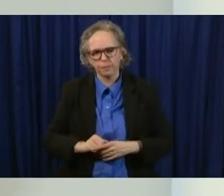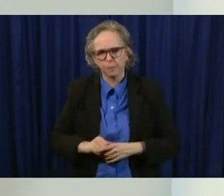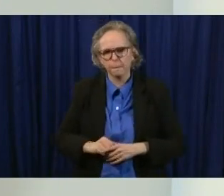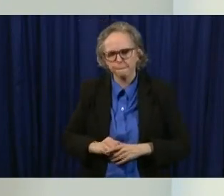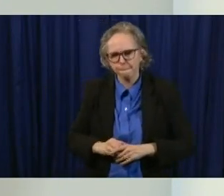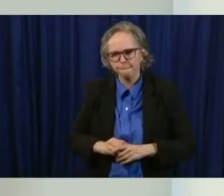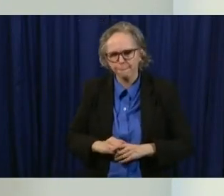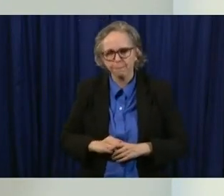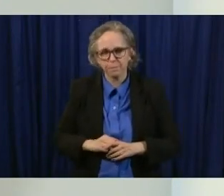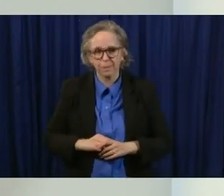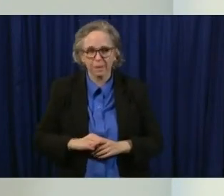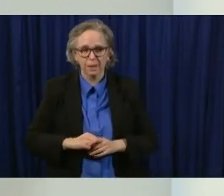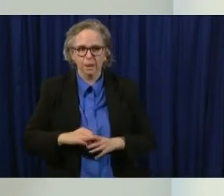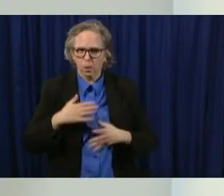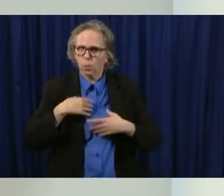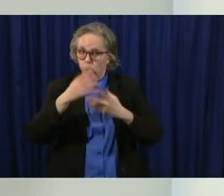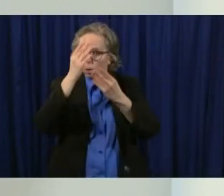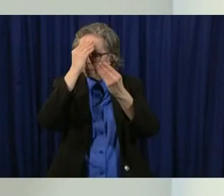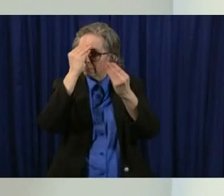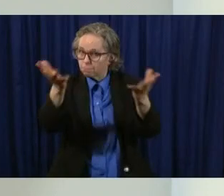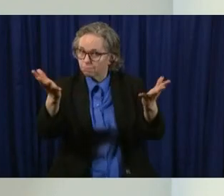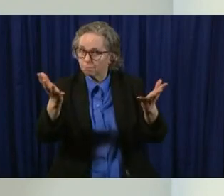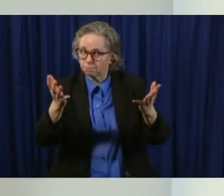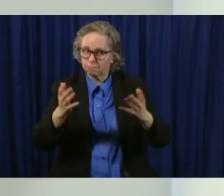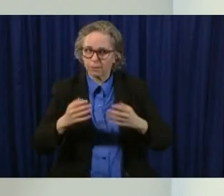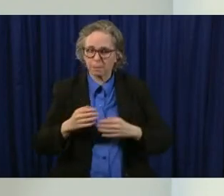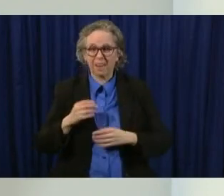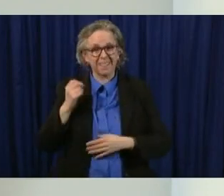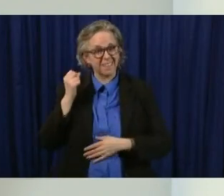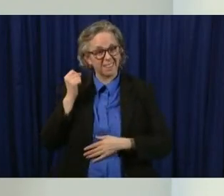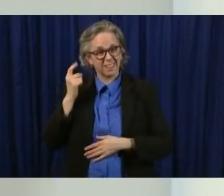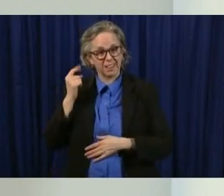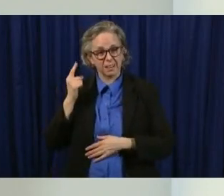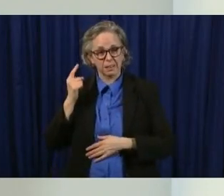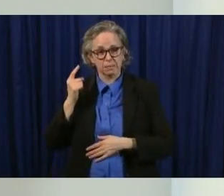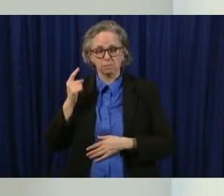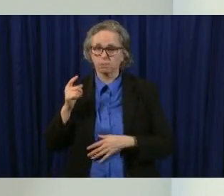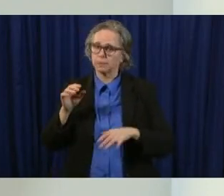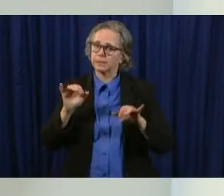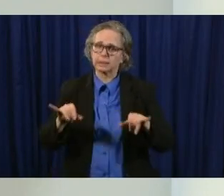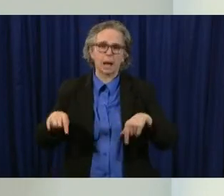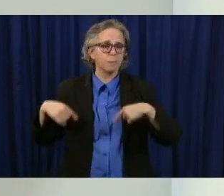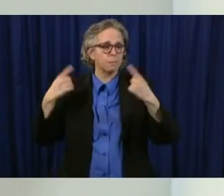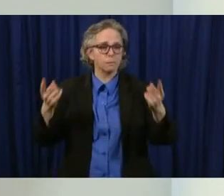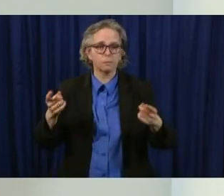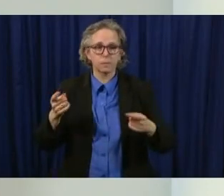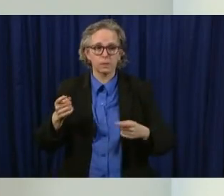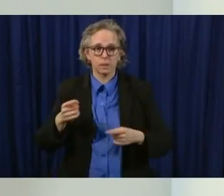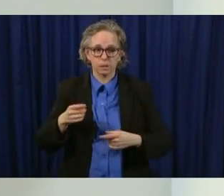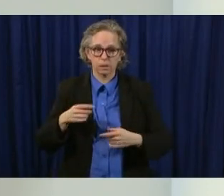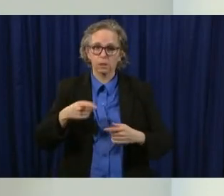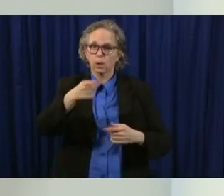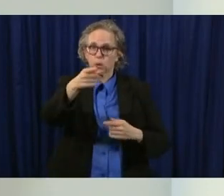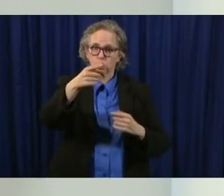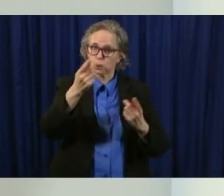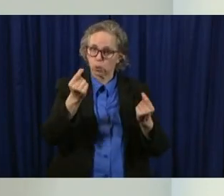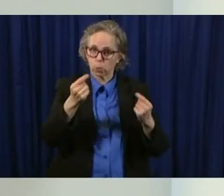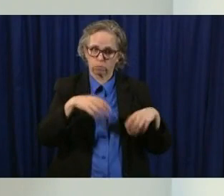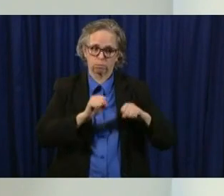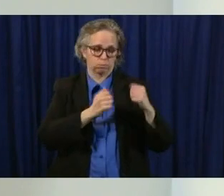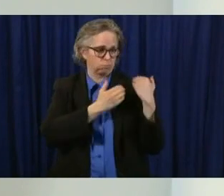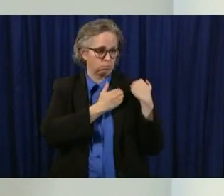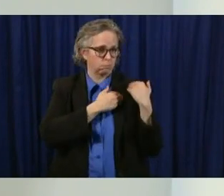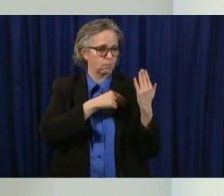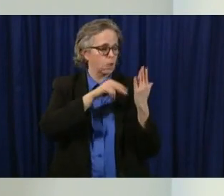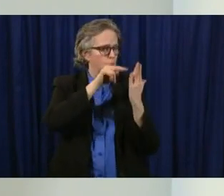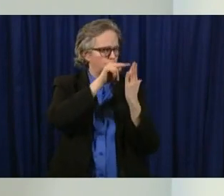released to you remember it's the same thing as we've always said that you need to read them you need to understand how they apply to you